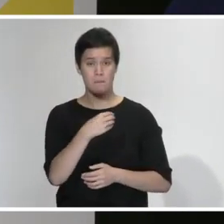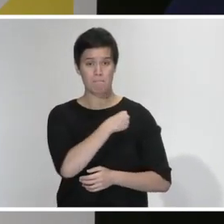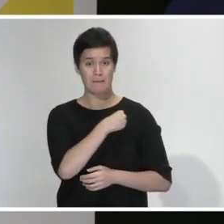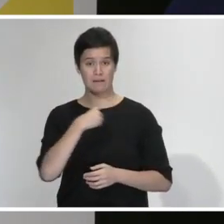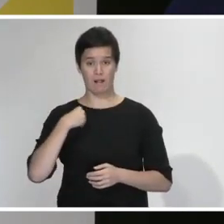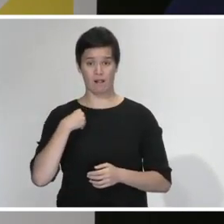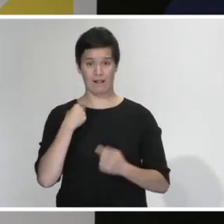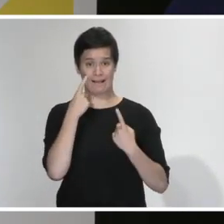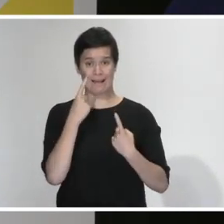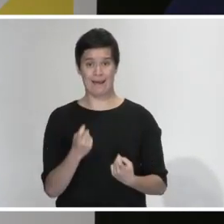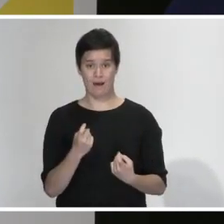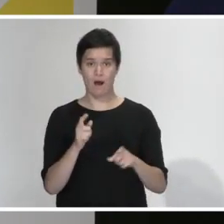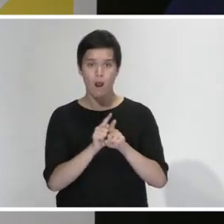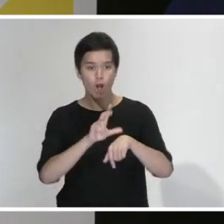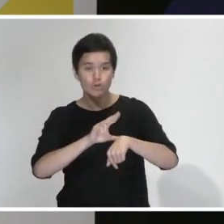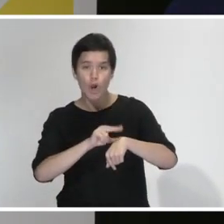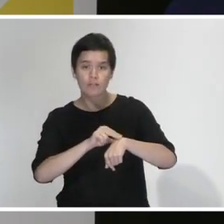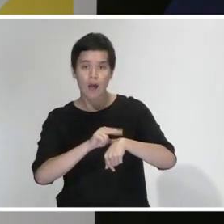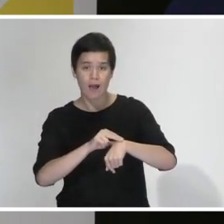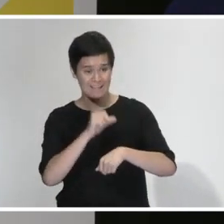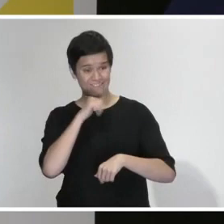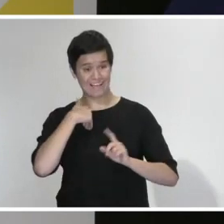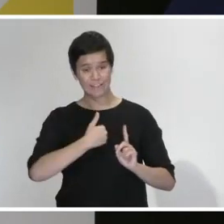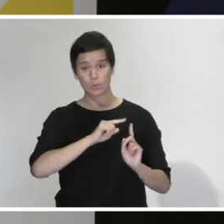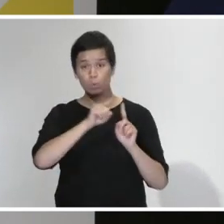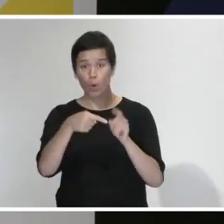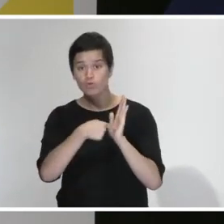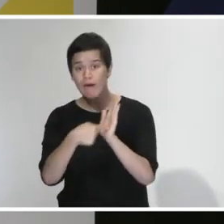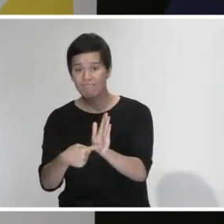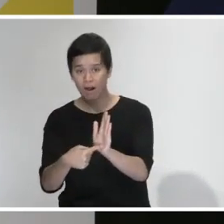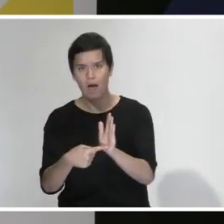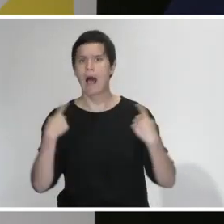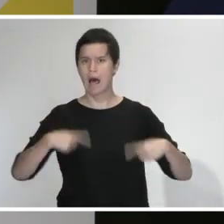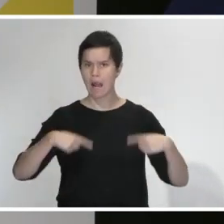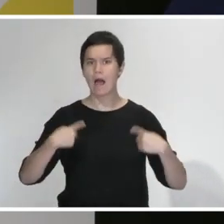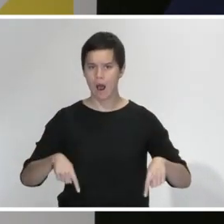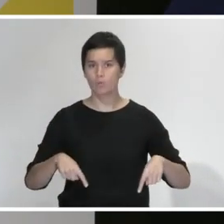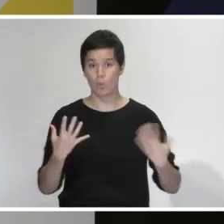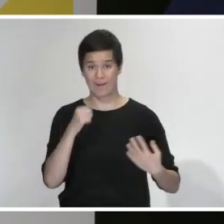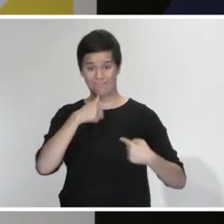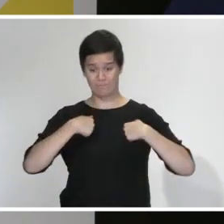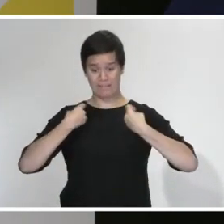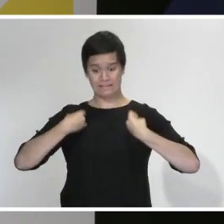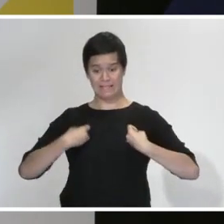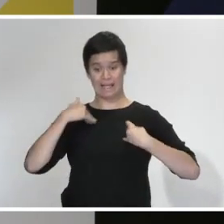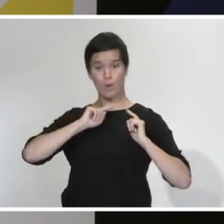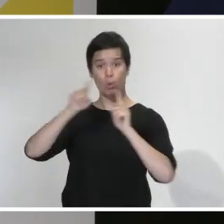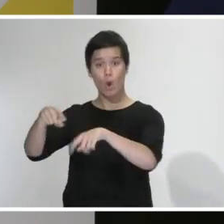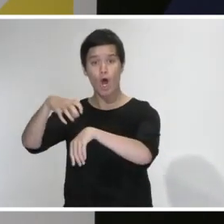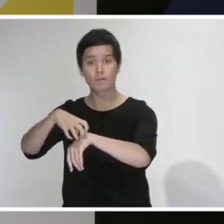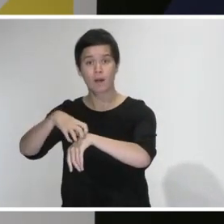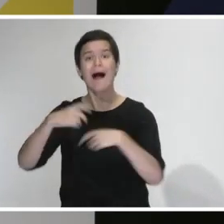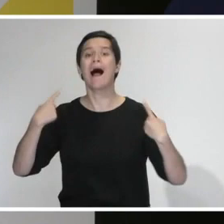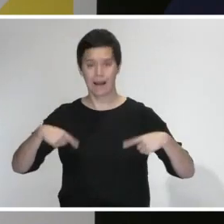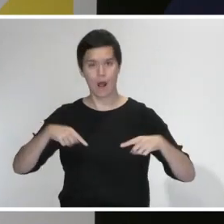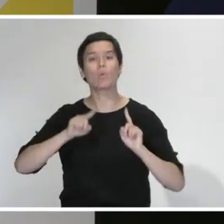is classified as essential travel and people should undertake that travel to get care that might be required out of their